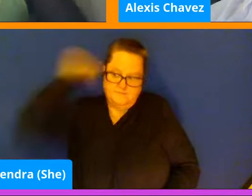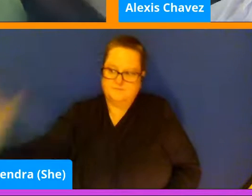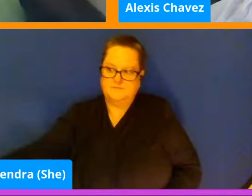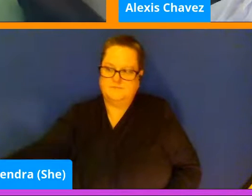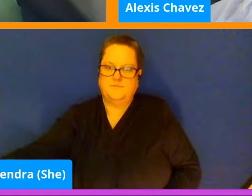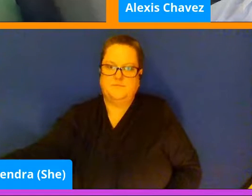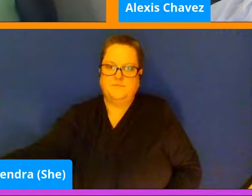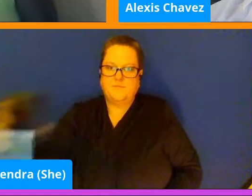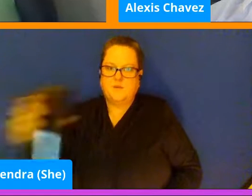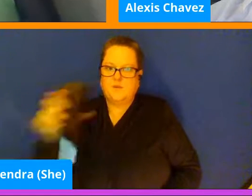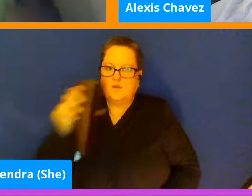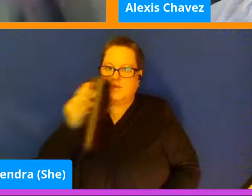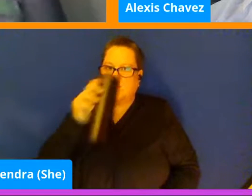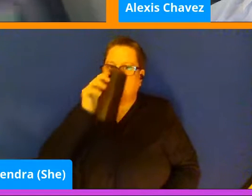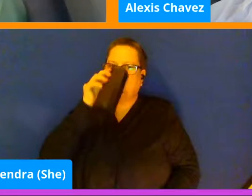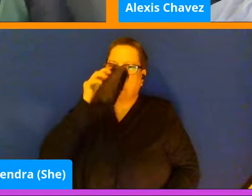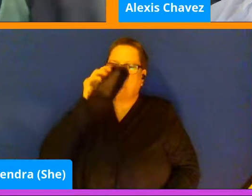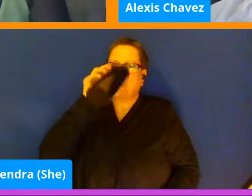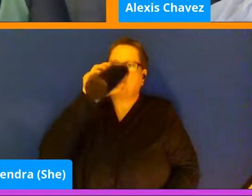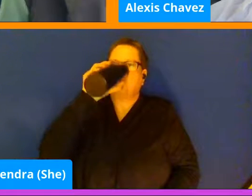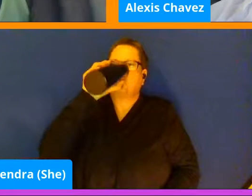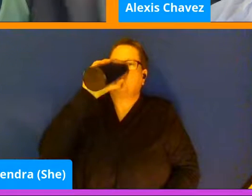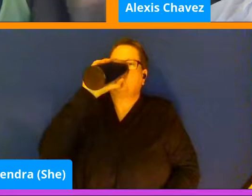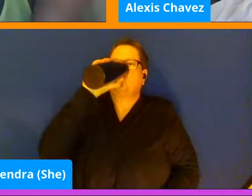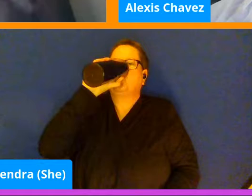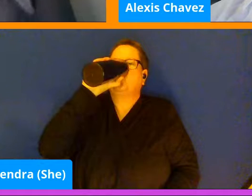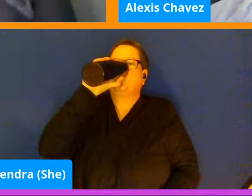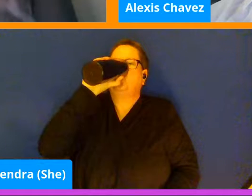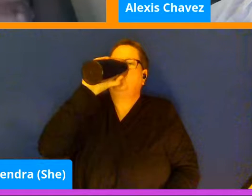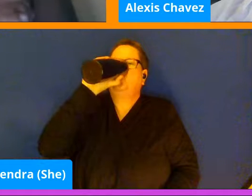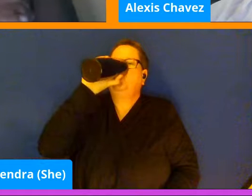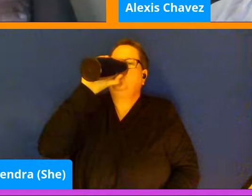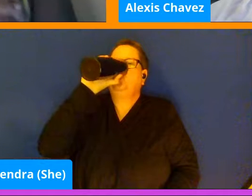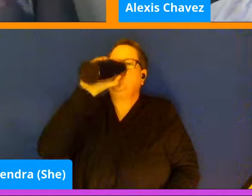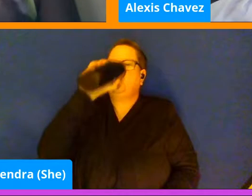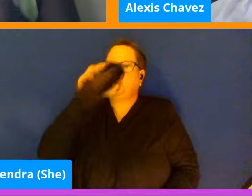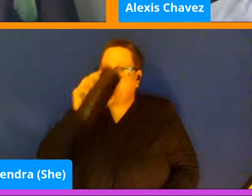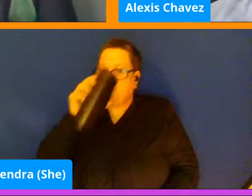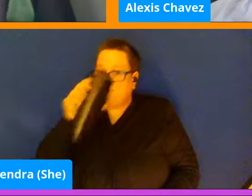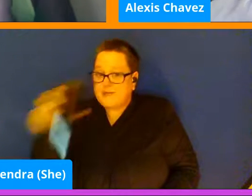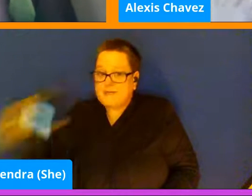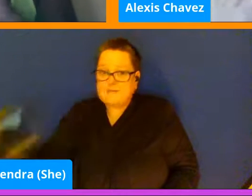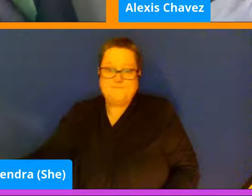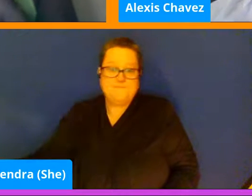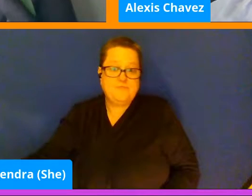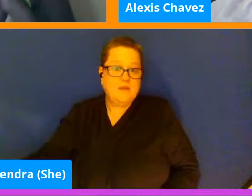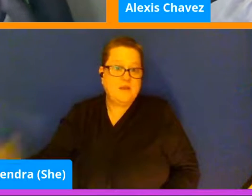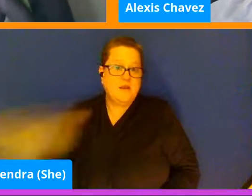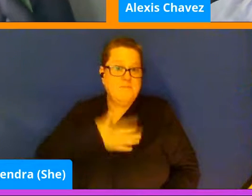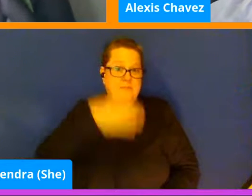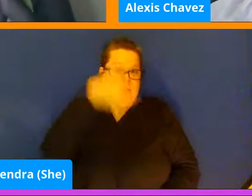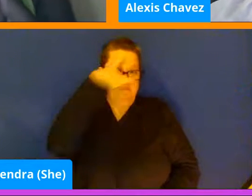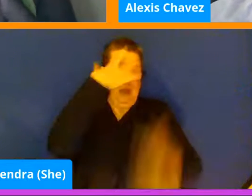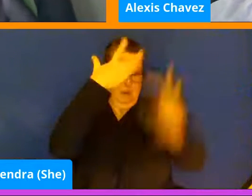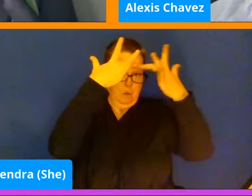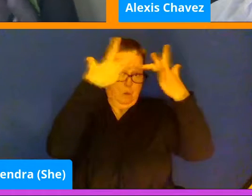no, just my brain went completely blank. It happens. No worries.